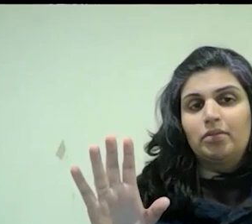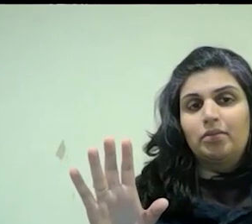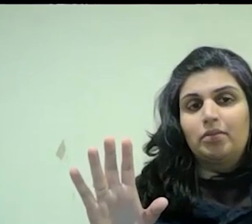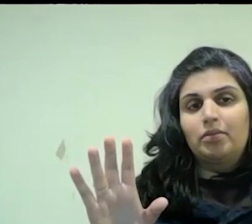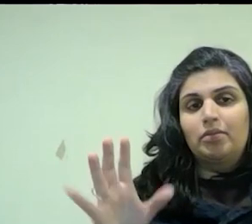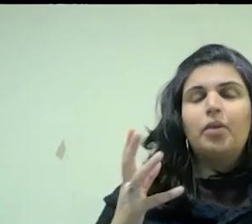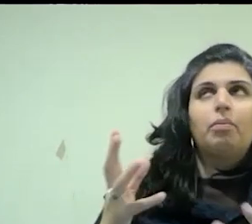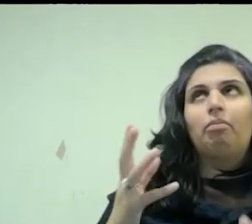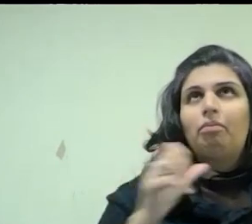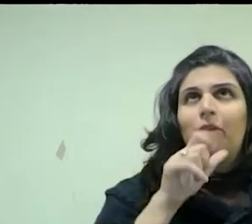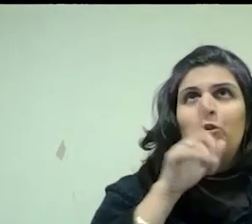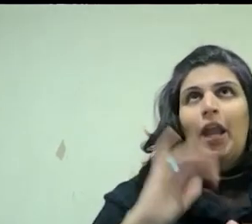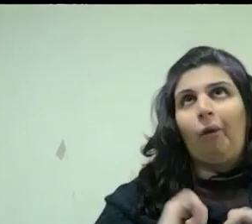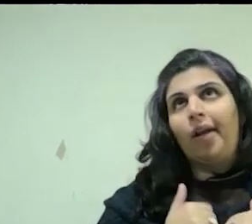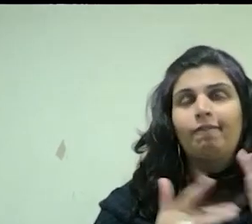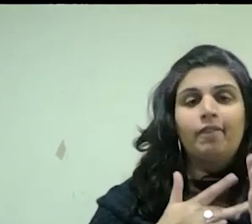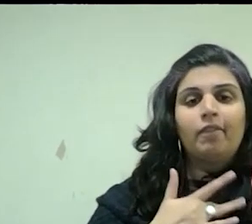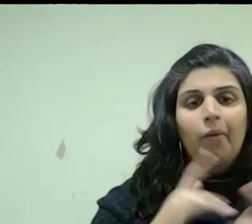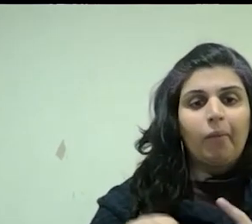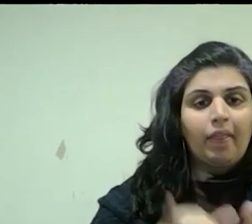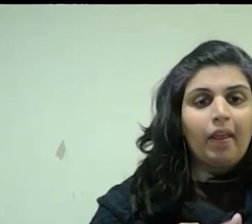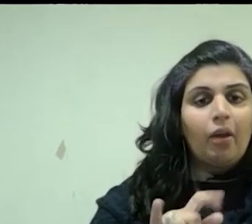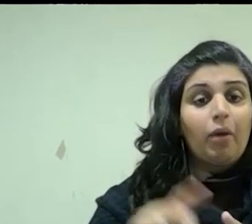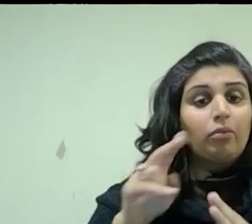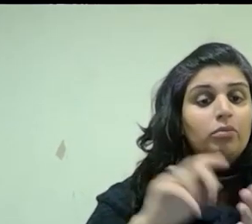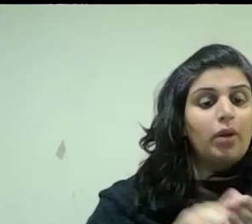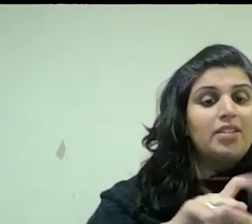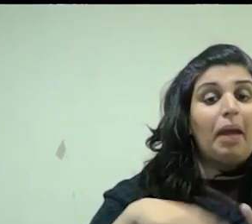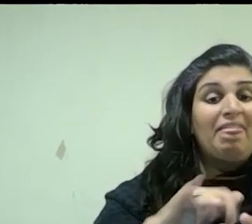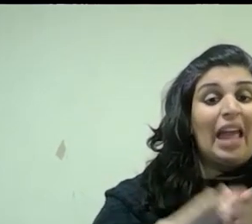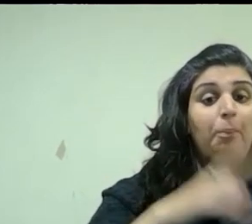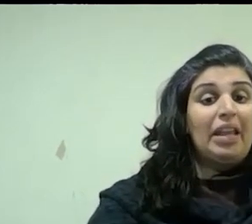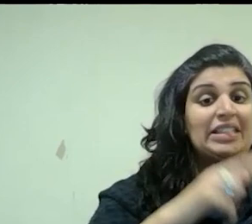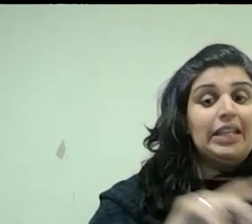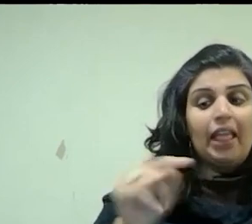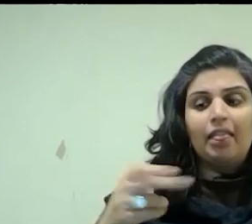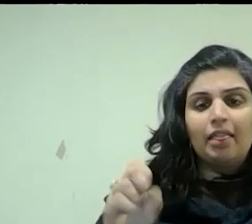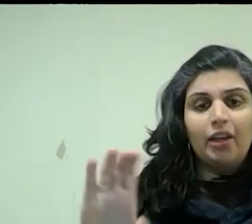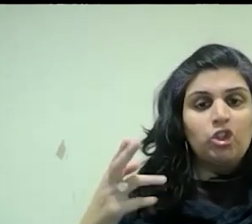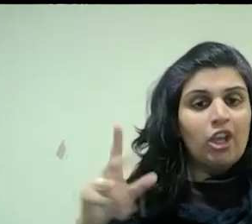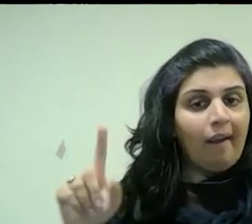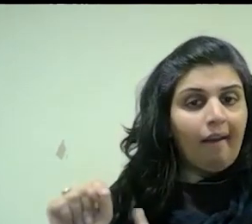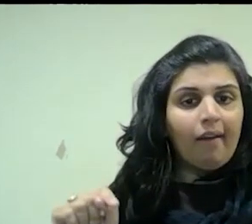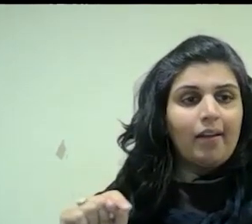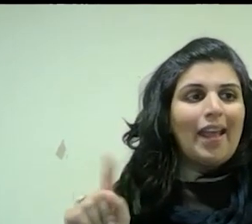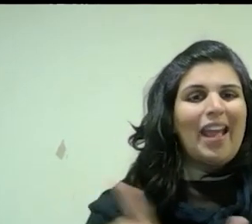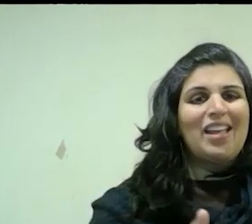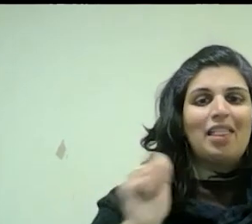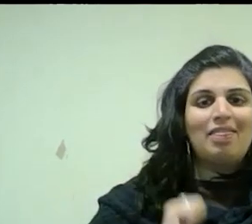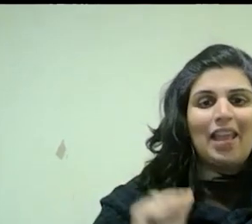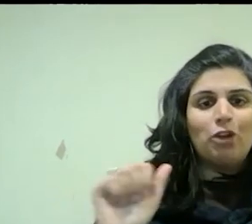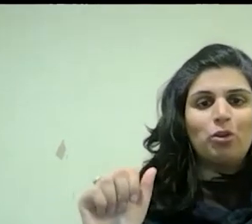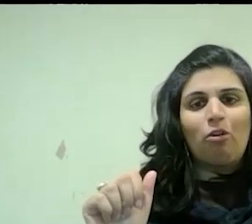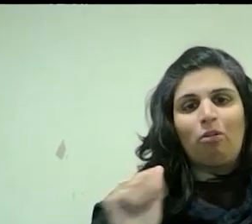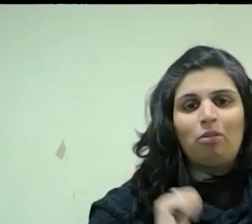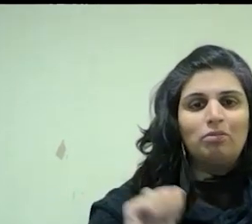maybe I don't, writes about that painting, The Chat, as a sort of theatrical kind of drama. I'm more interested in